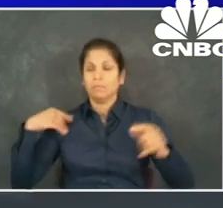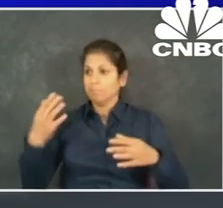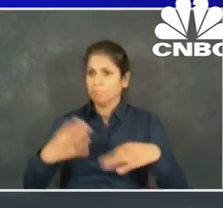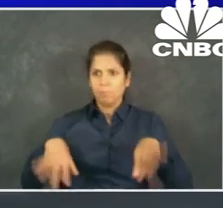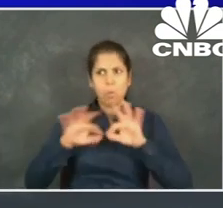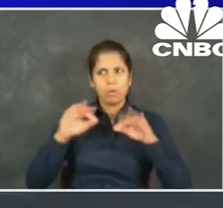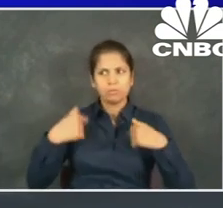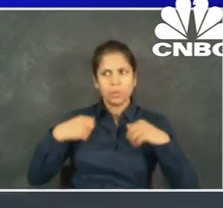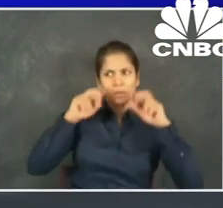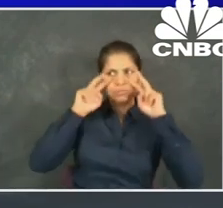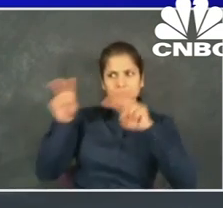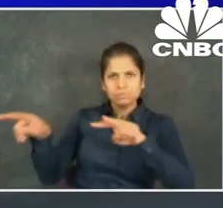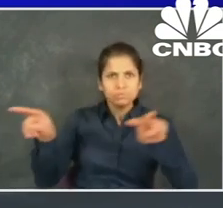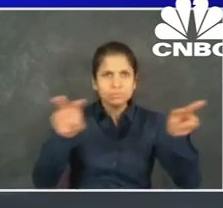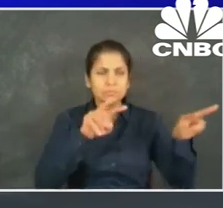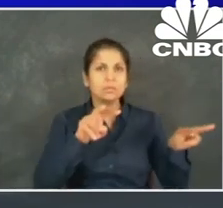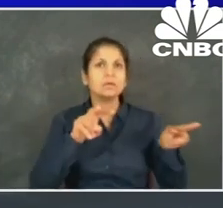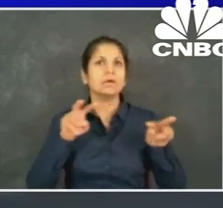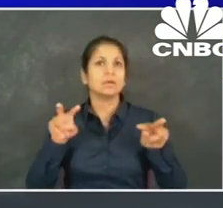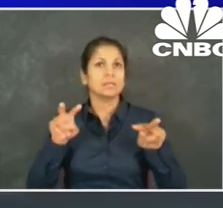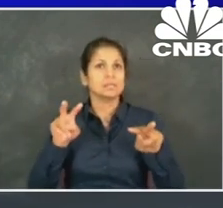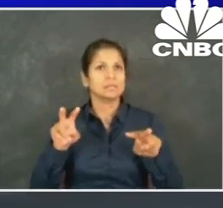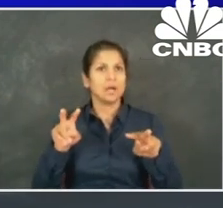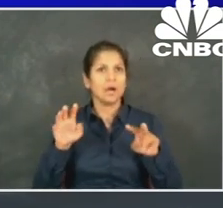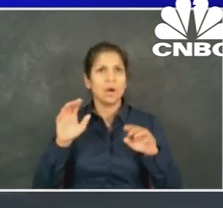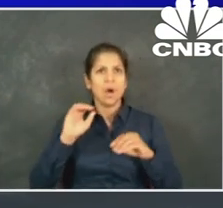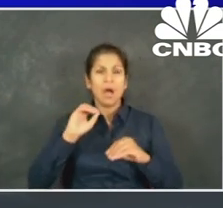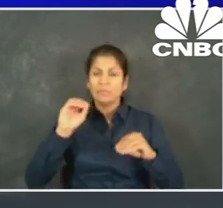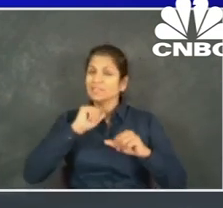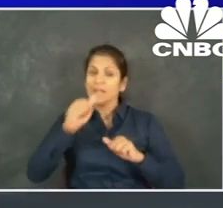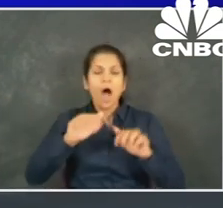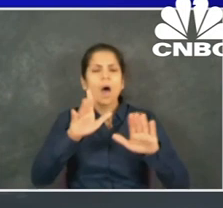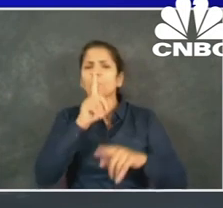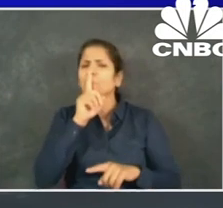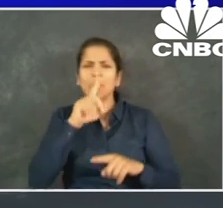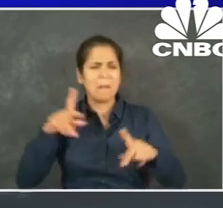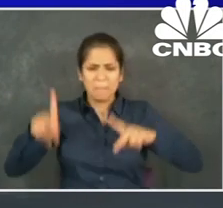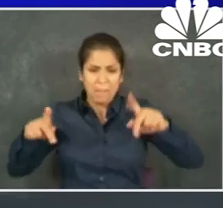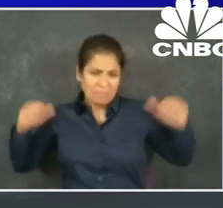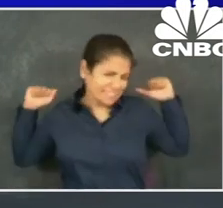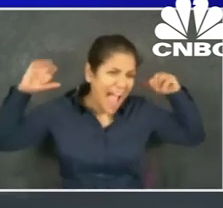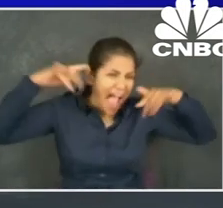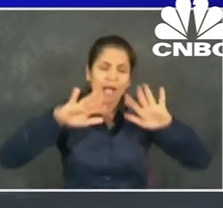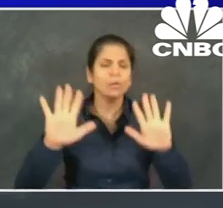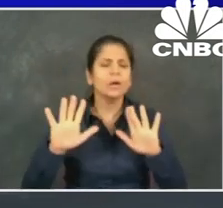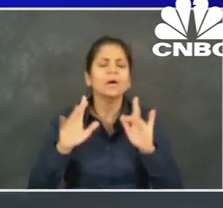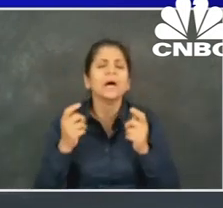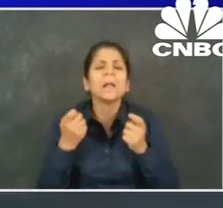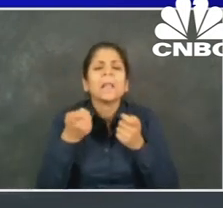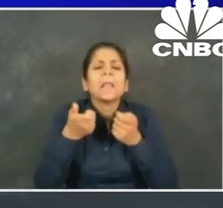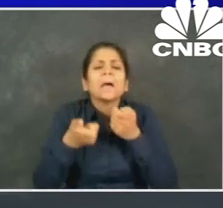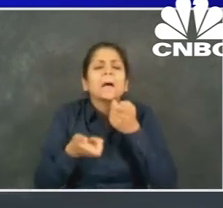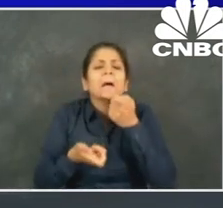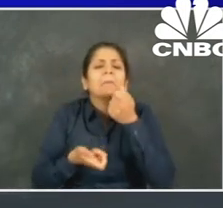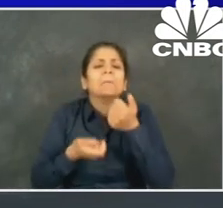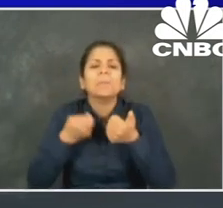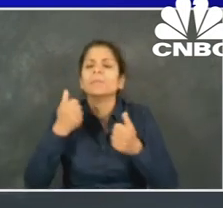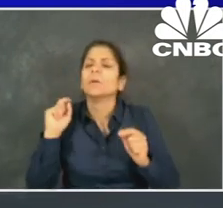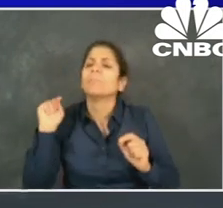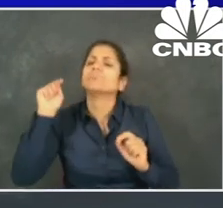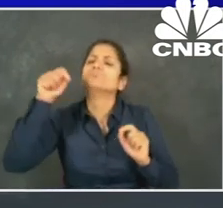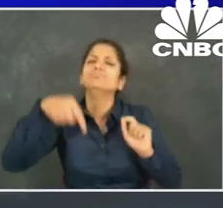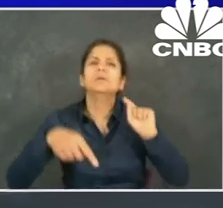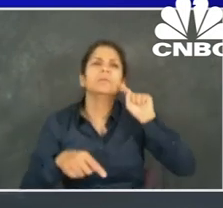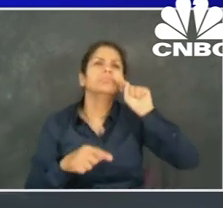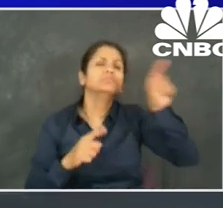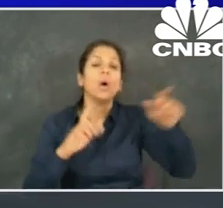there are no attempts by people to create sports or group activities. We're not going to